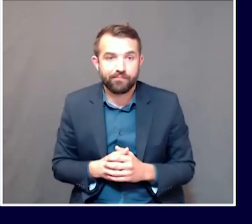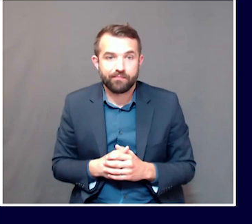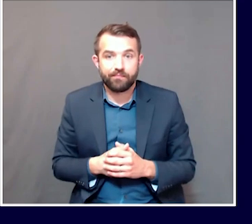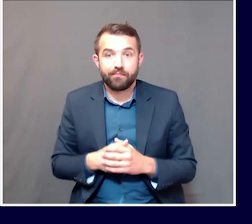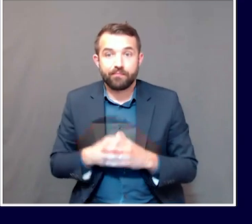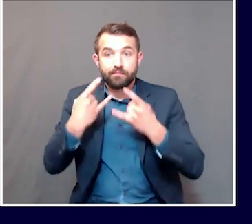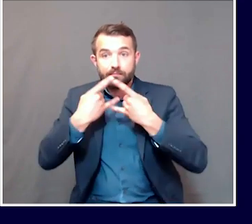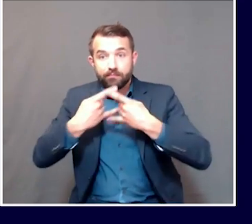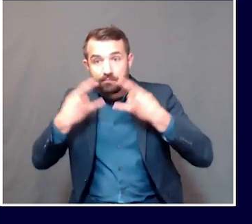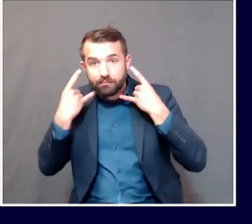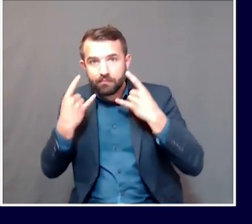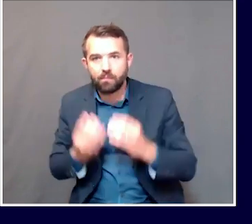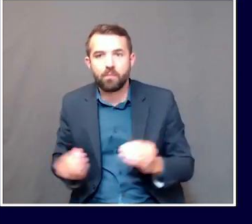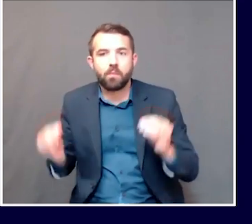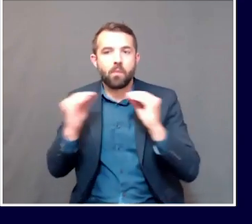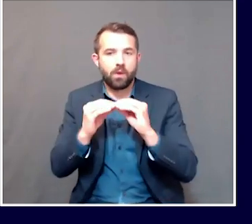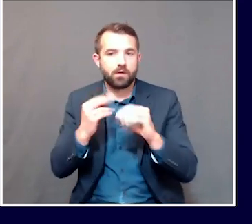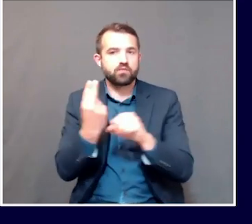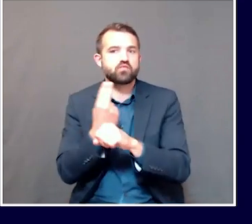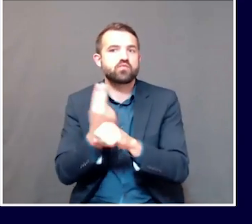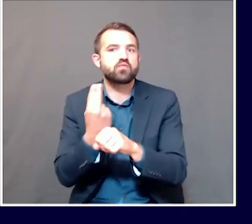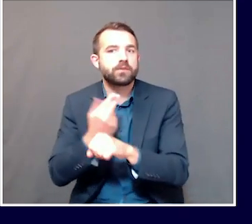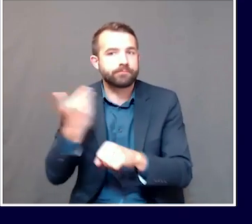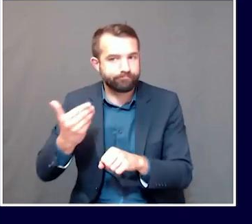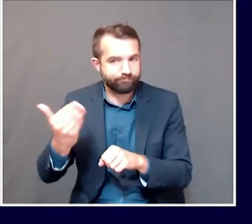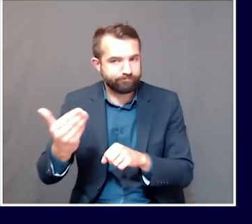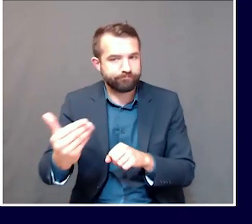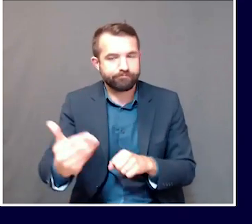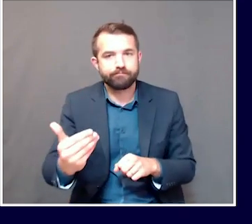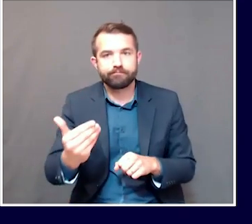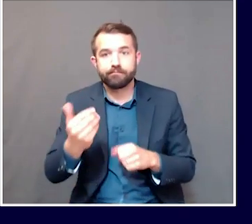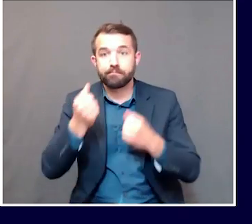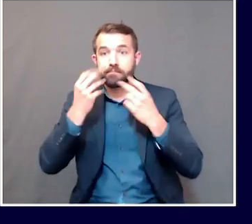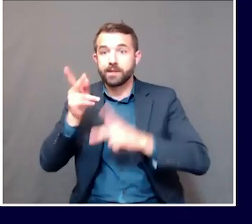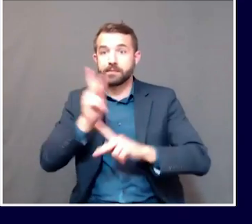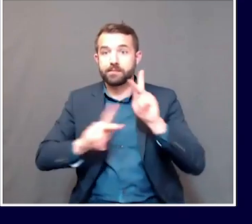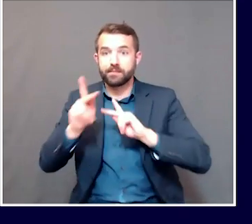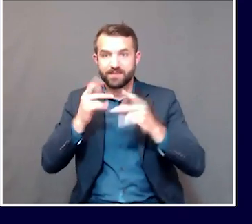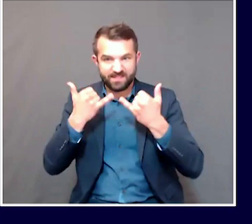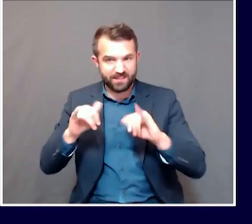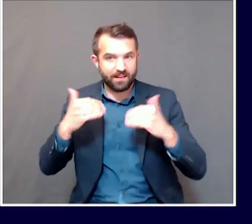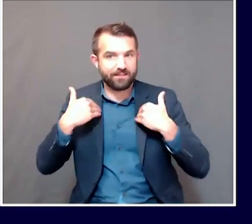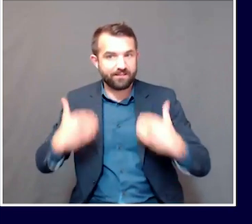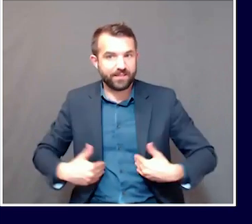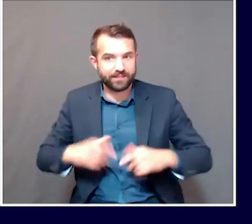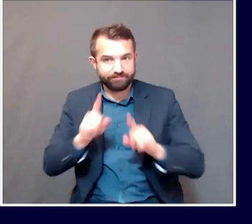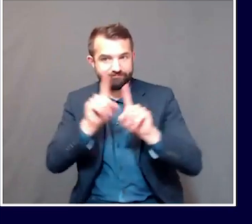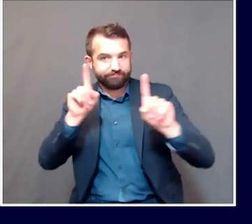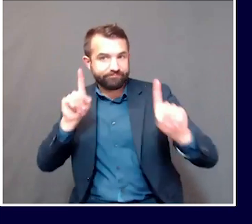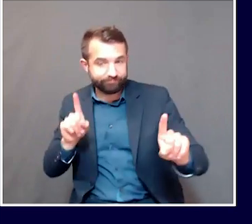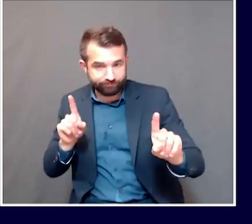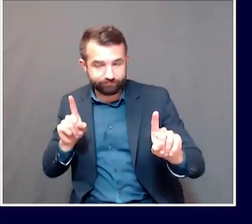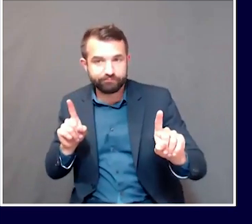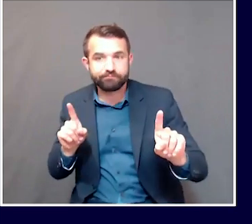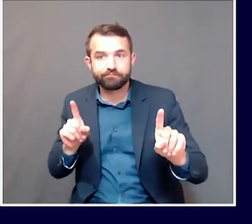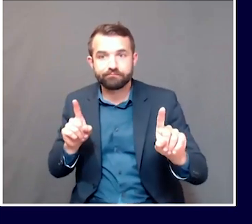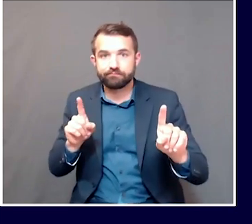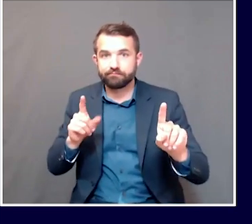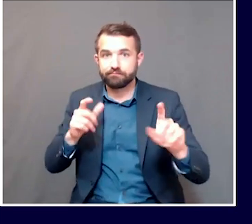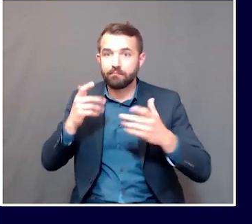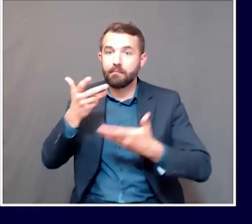across the states. There's been folks who continue to maintain physical distance even as they resume social interactions.